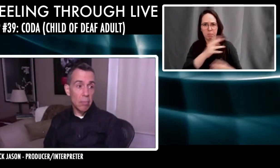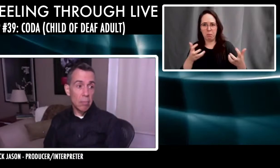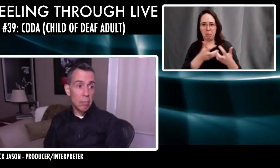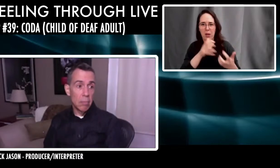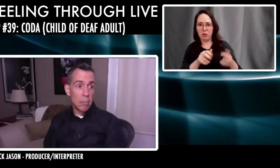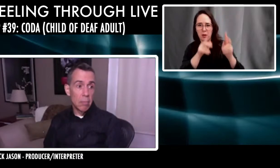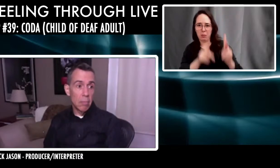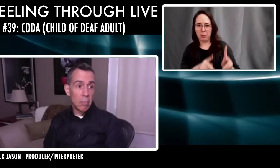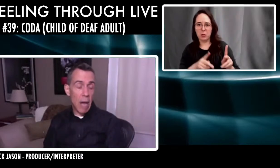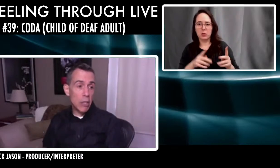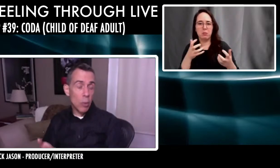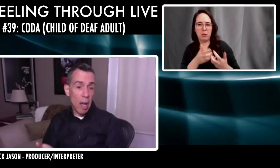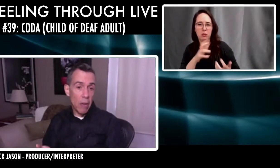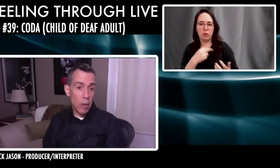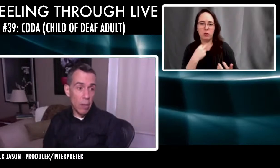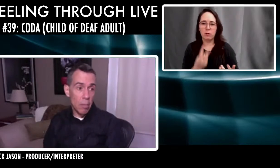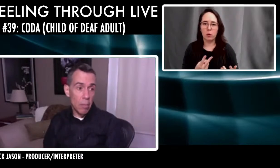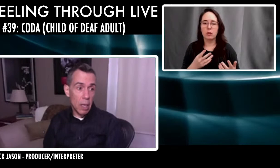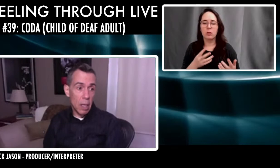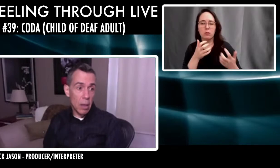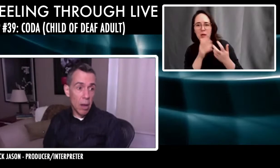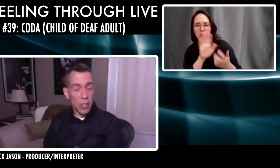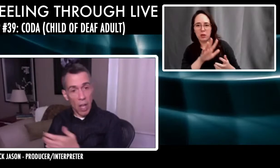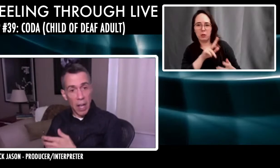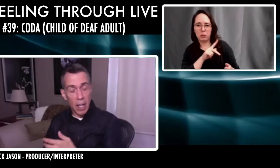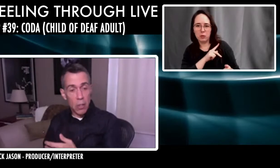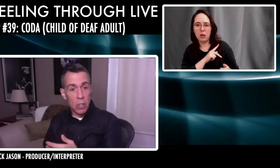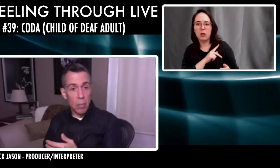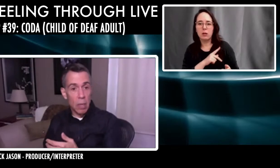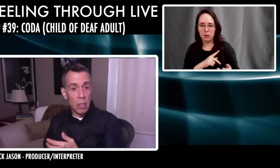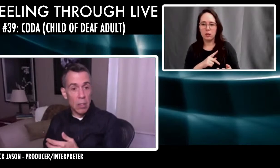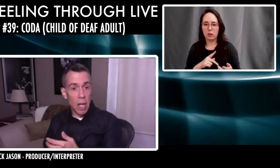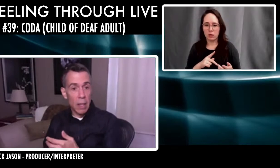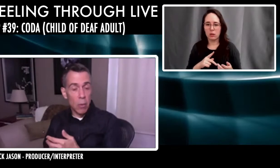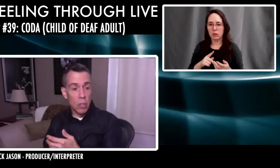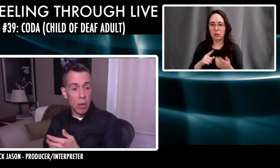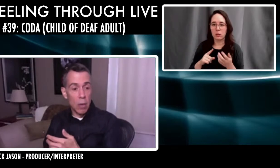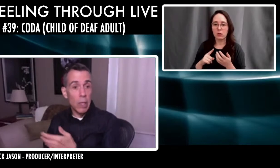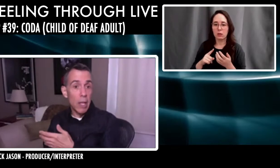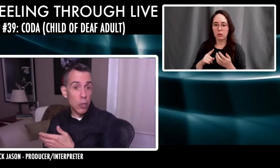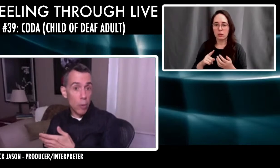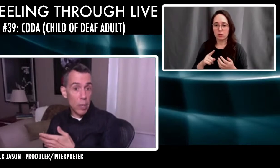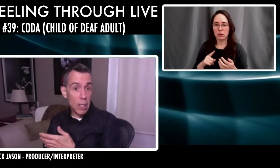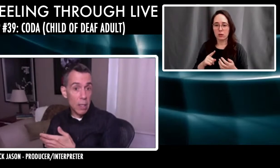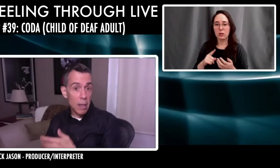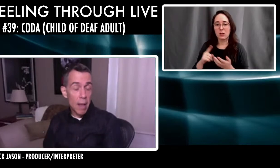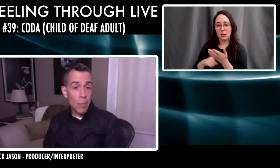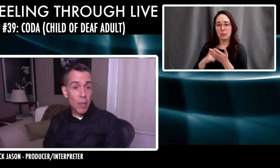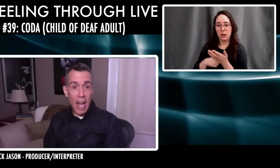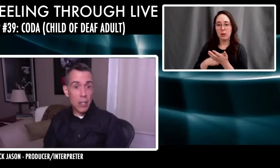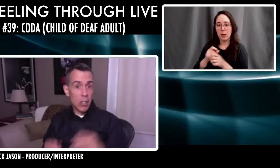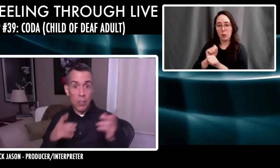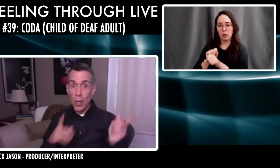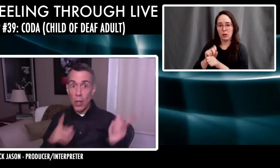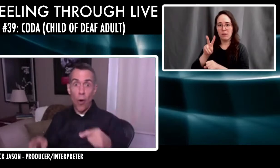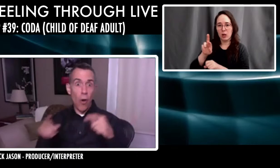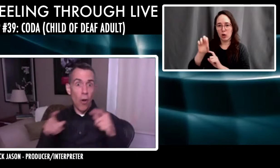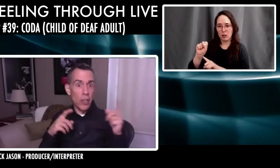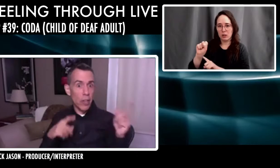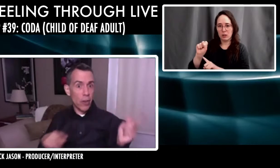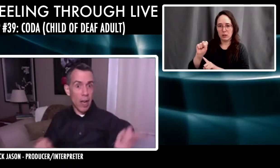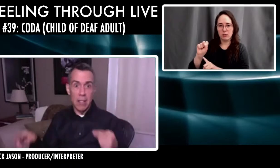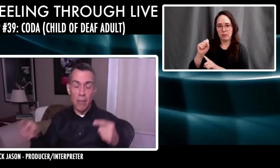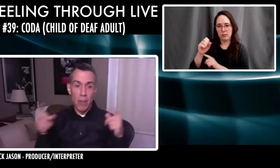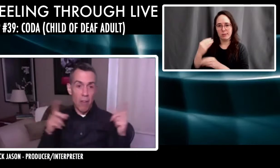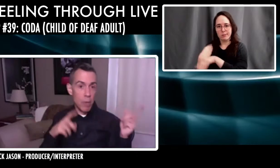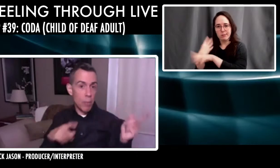Um, I do a lot of, um, uh, on the side, I do some sign language relay interpreting and I just love to see all